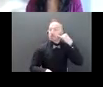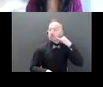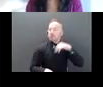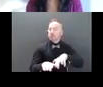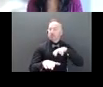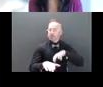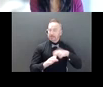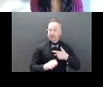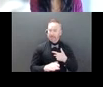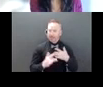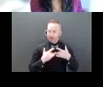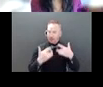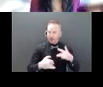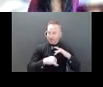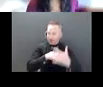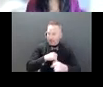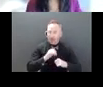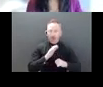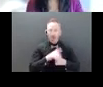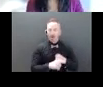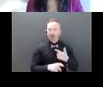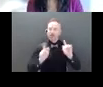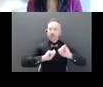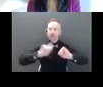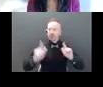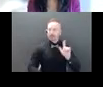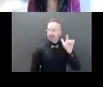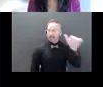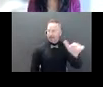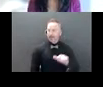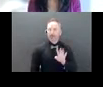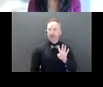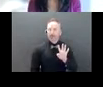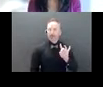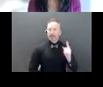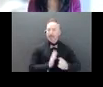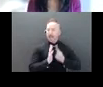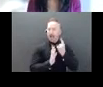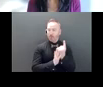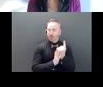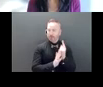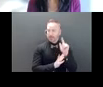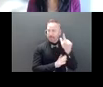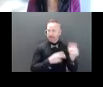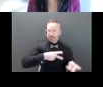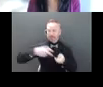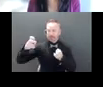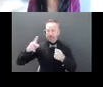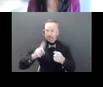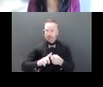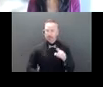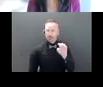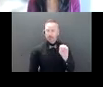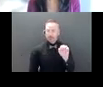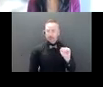later date, within 48 hours, it'll be available on the Elder Abuse Prevention website. So not to worry, it's all being